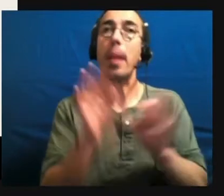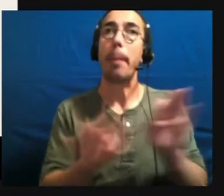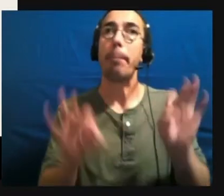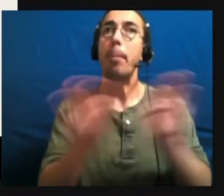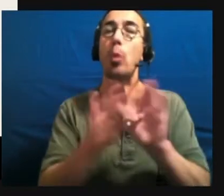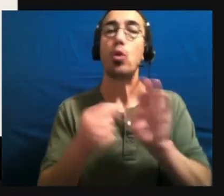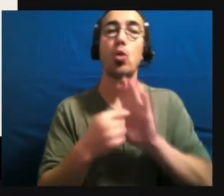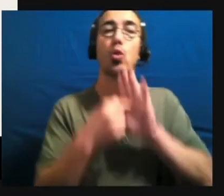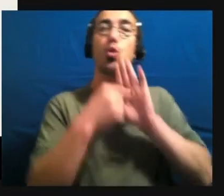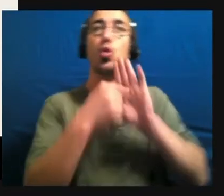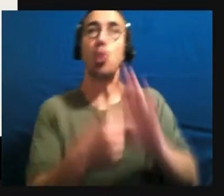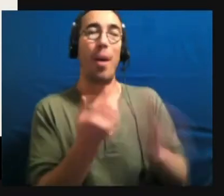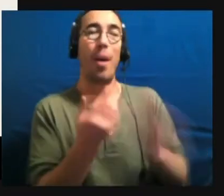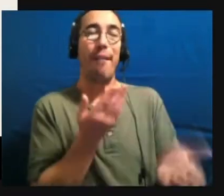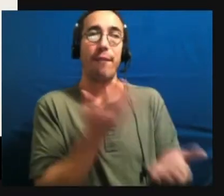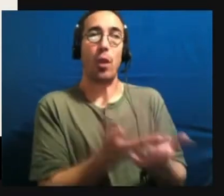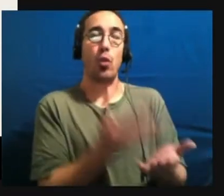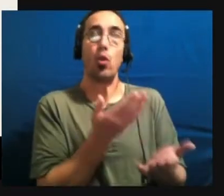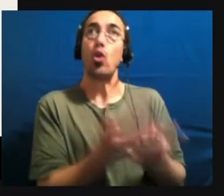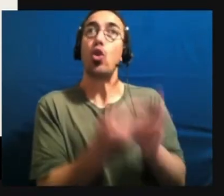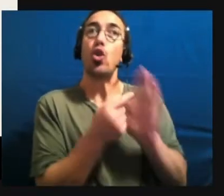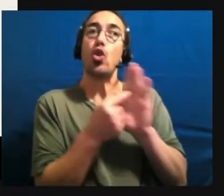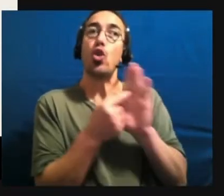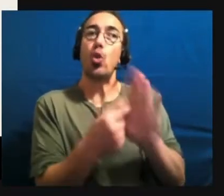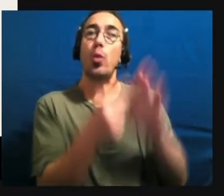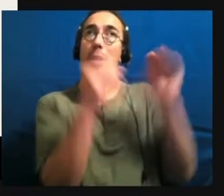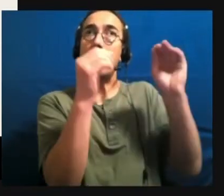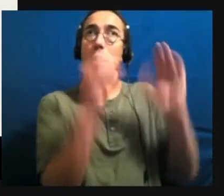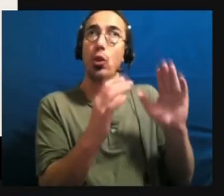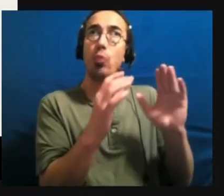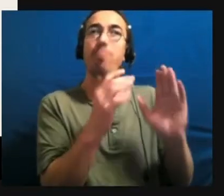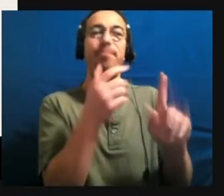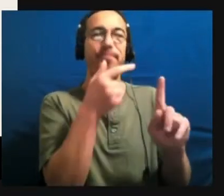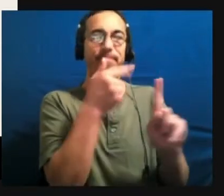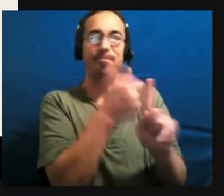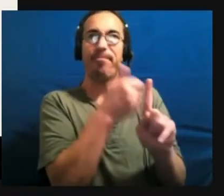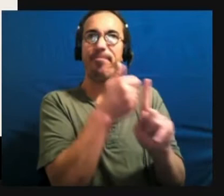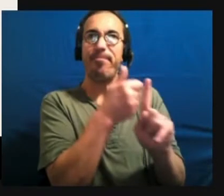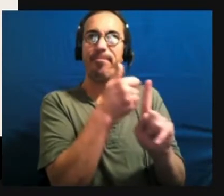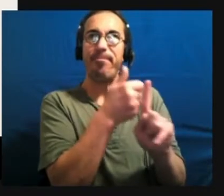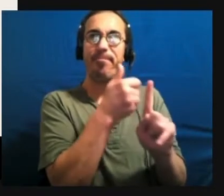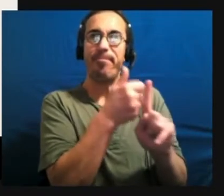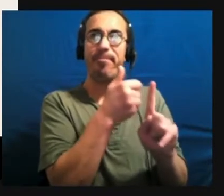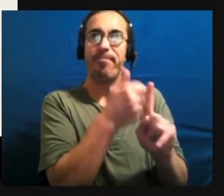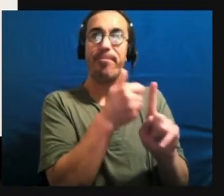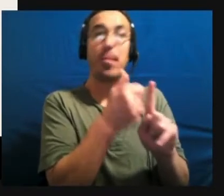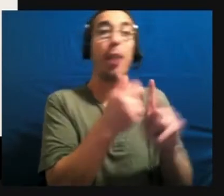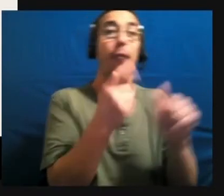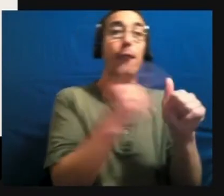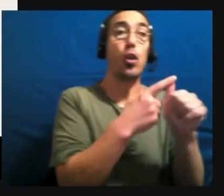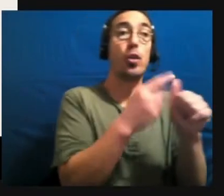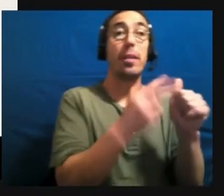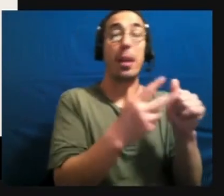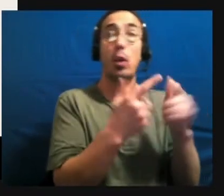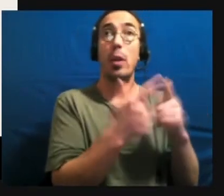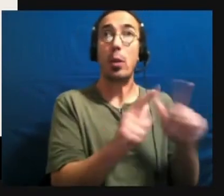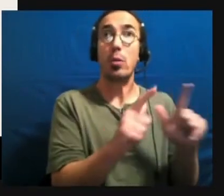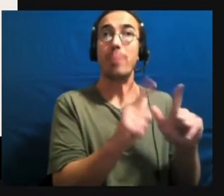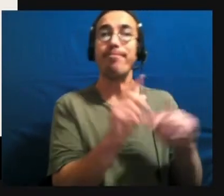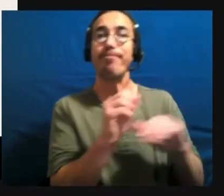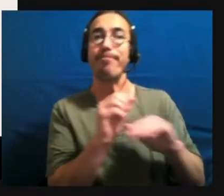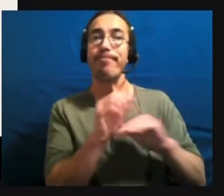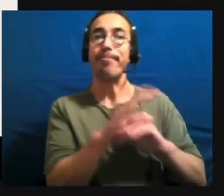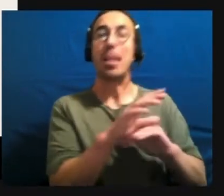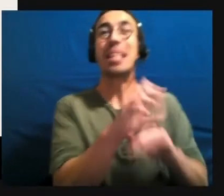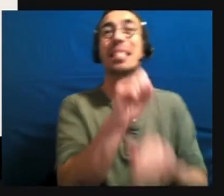evidence to the professors that person first language increase the stigma rather than decreasing it. So it